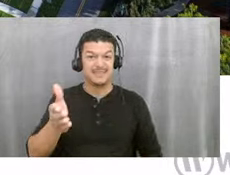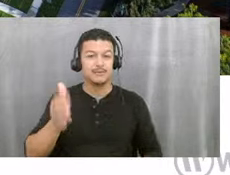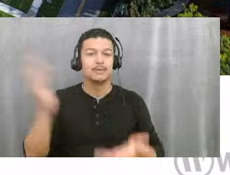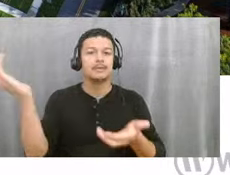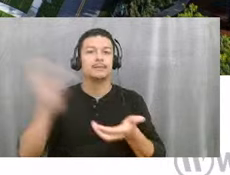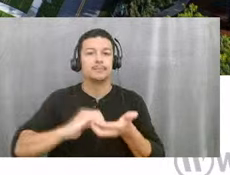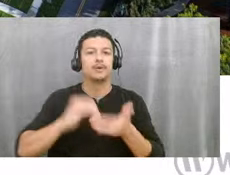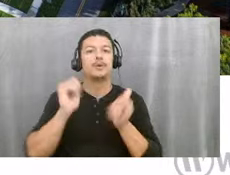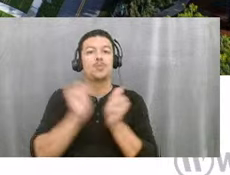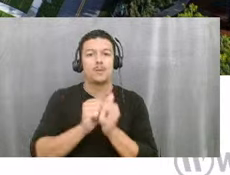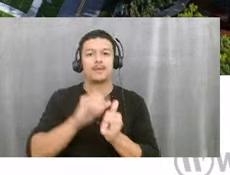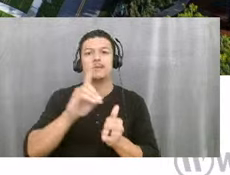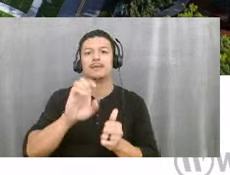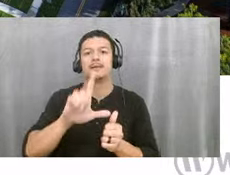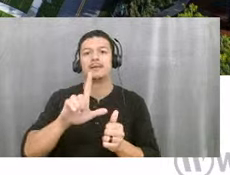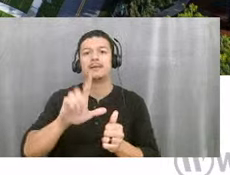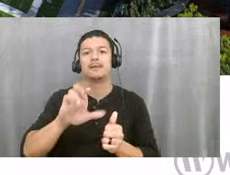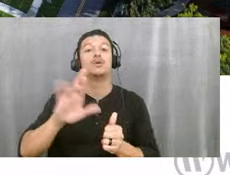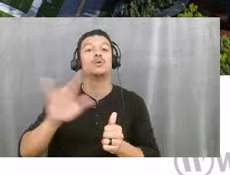Beach CRA.